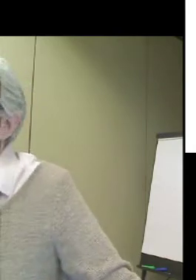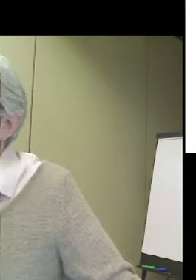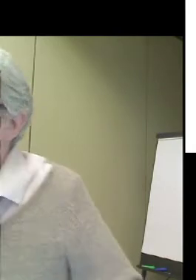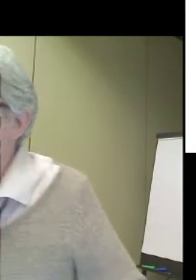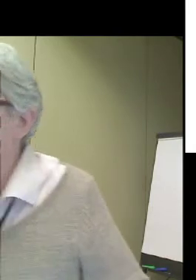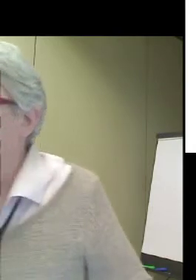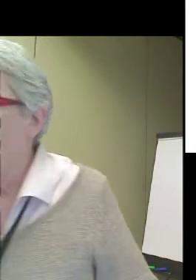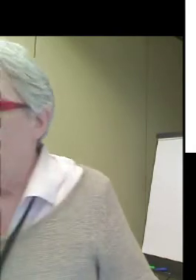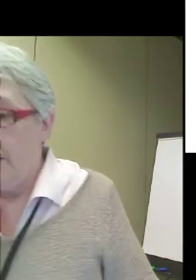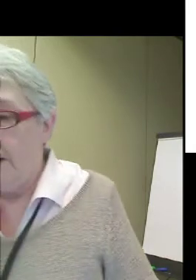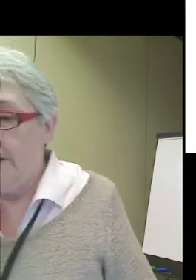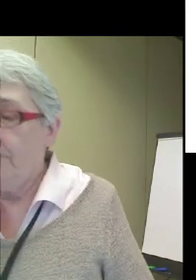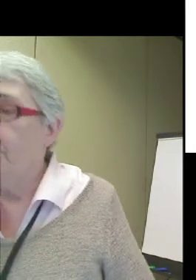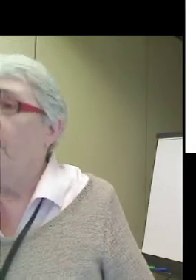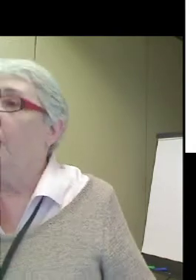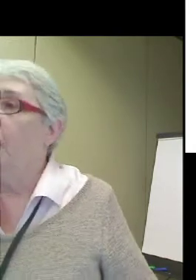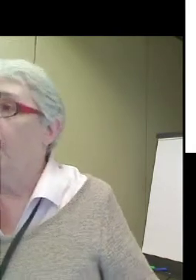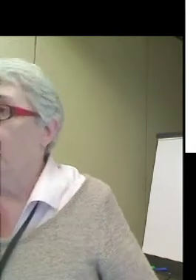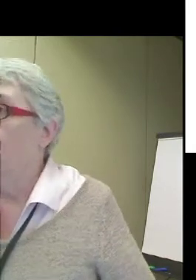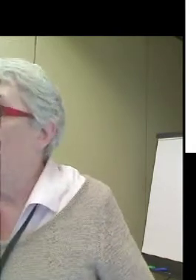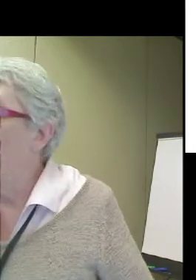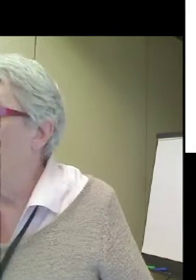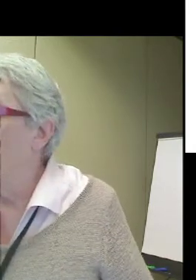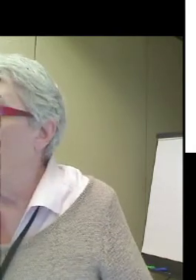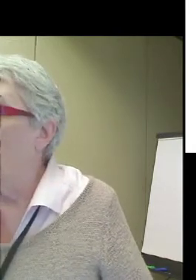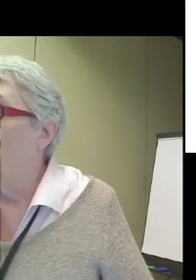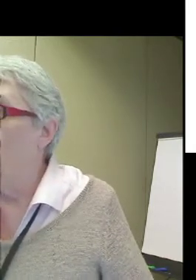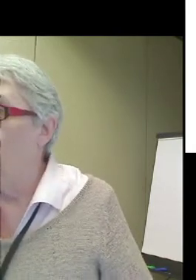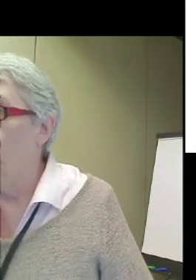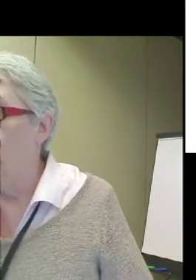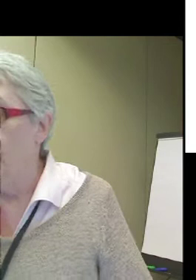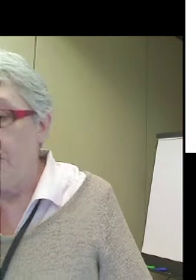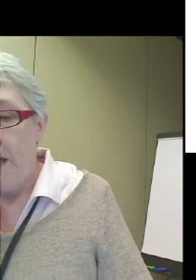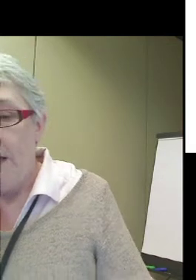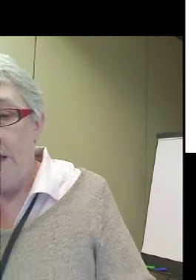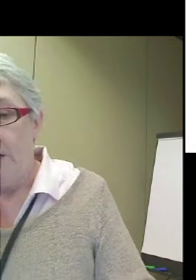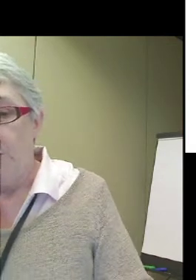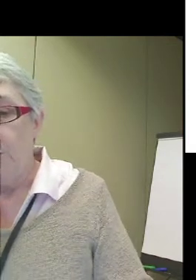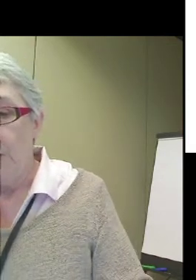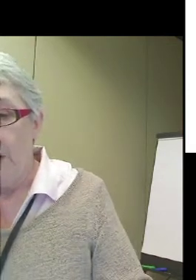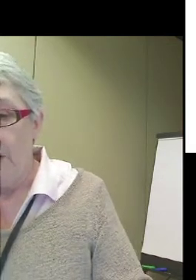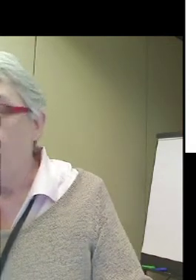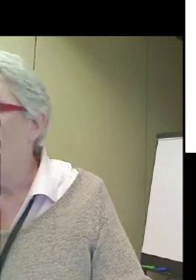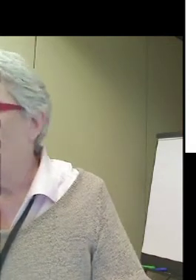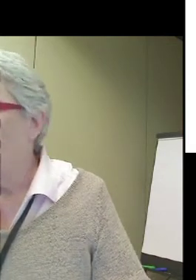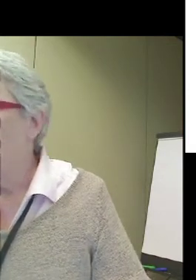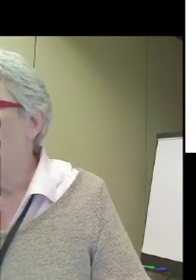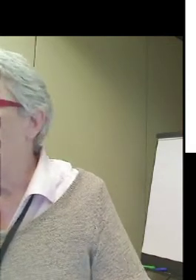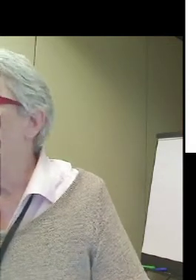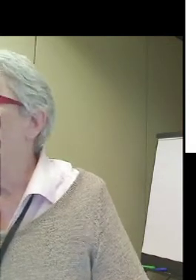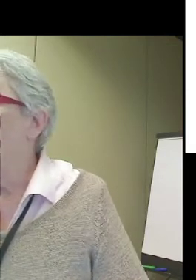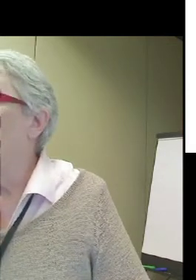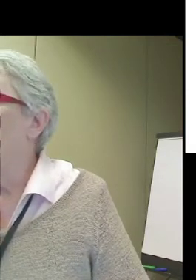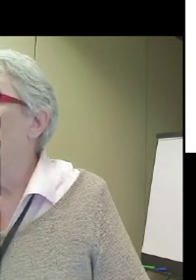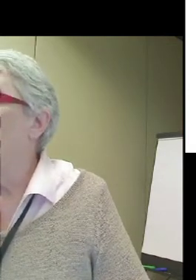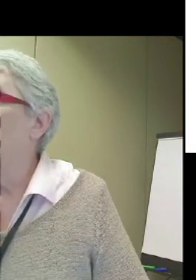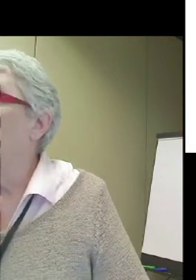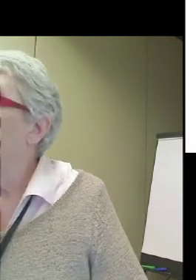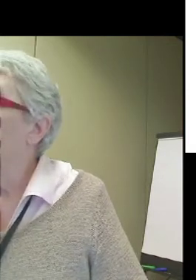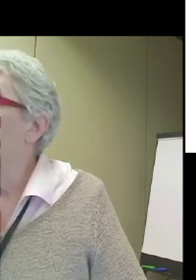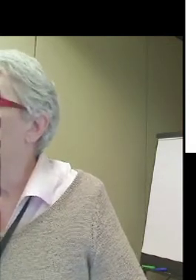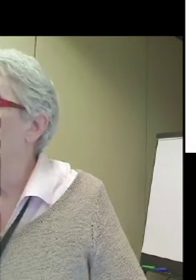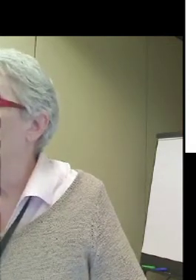We started this in 2009. It was a gallery guide program in the museum. In 2010, we